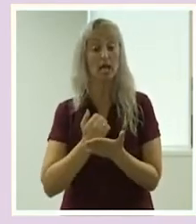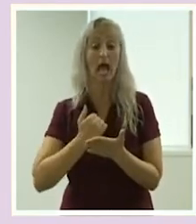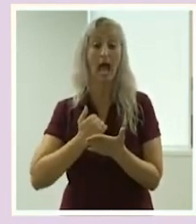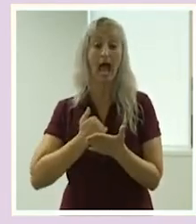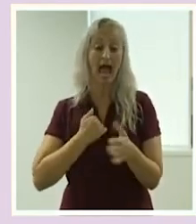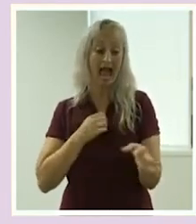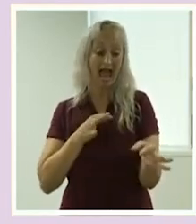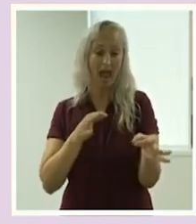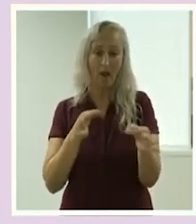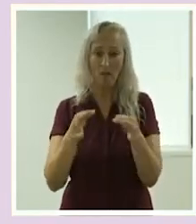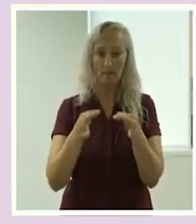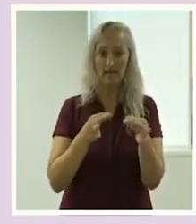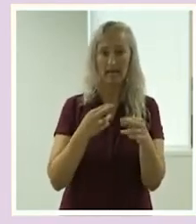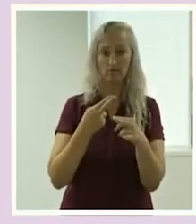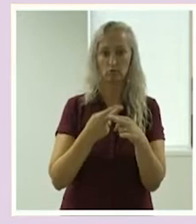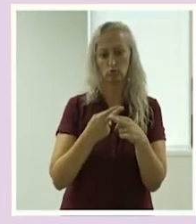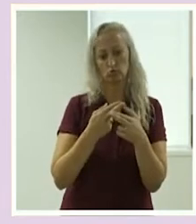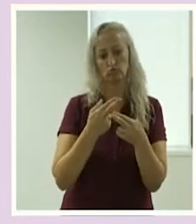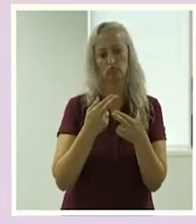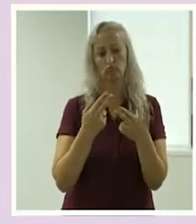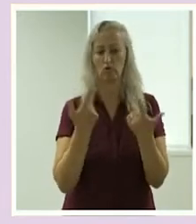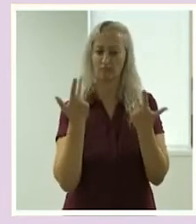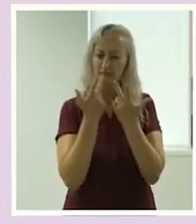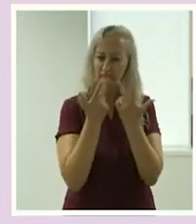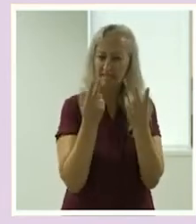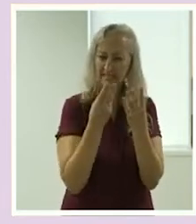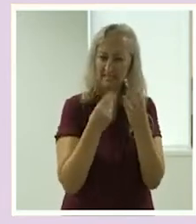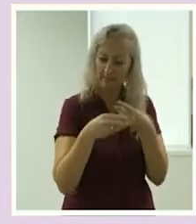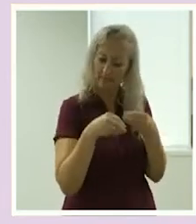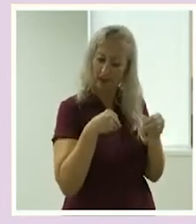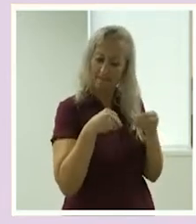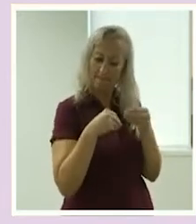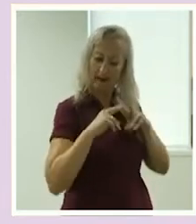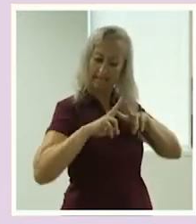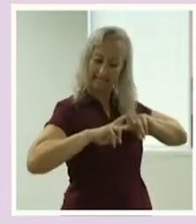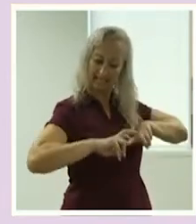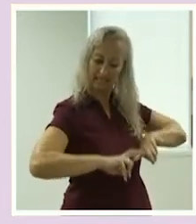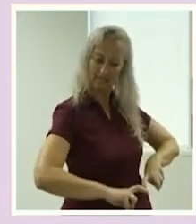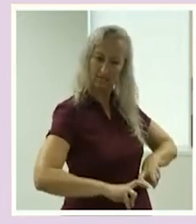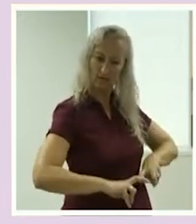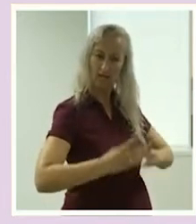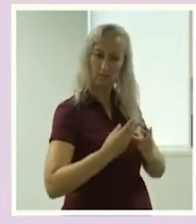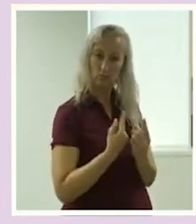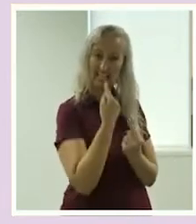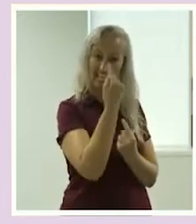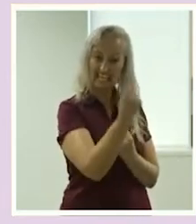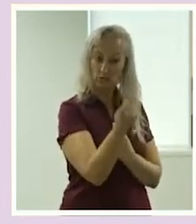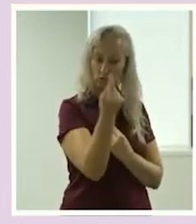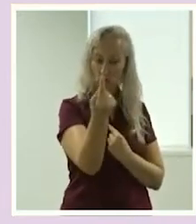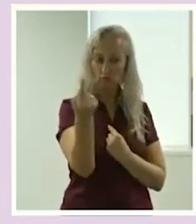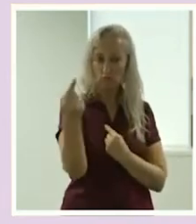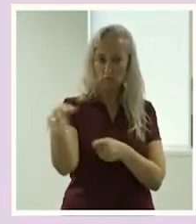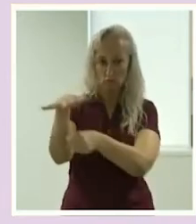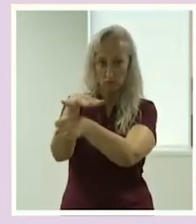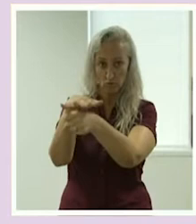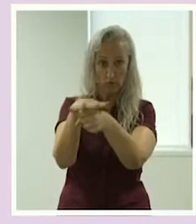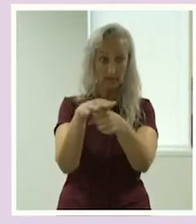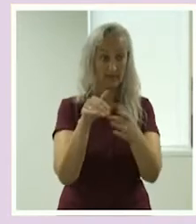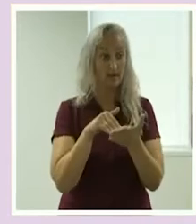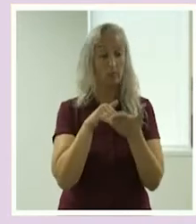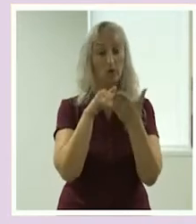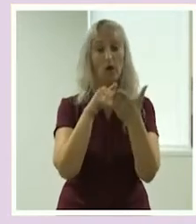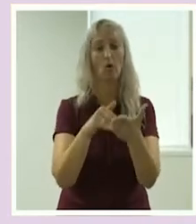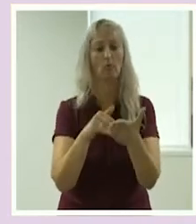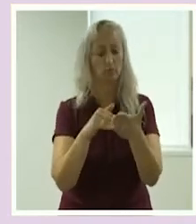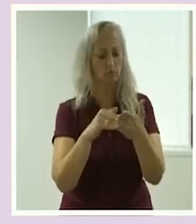share market insights with each of you locally that can help you respond to the diverse needs of your clients, but also help you build